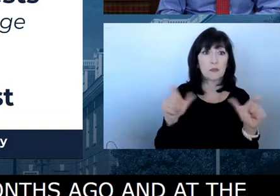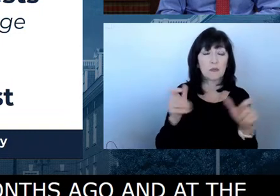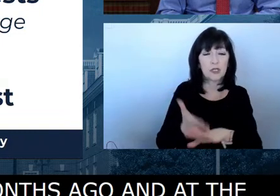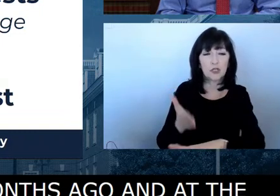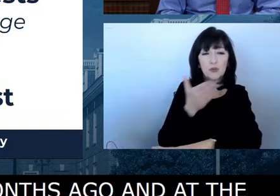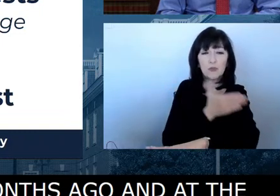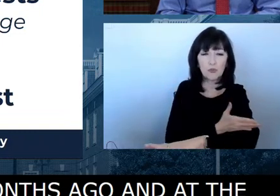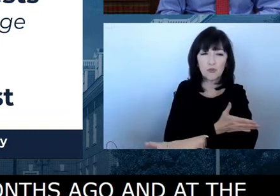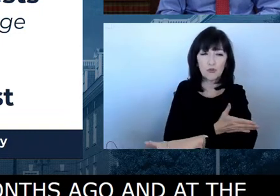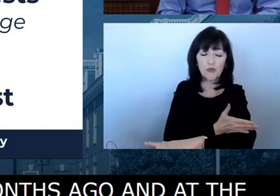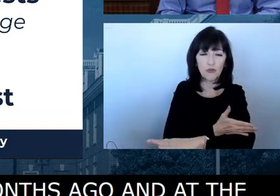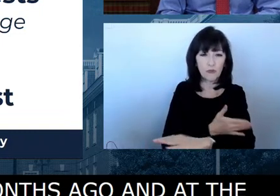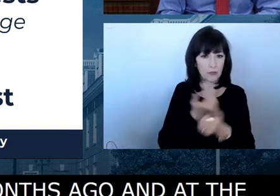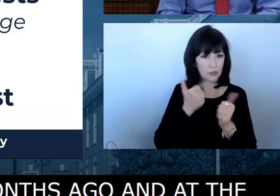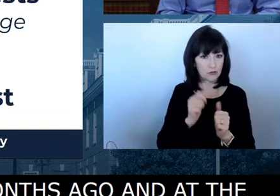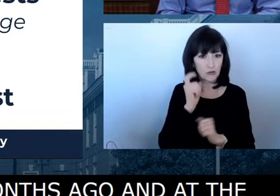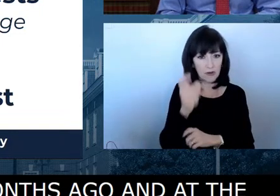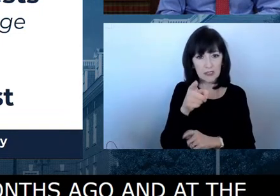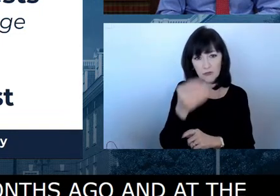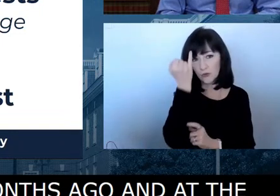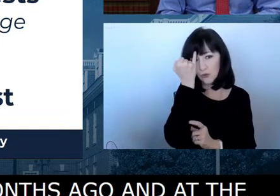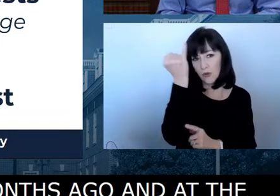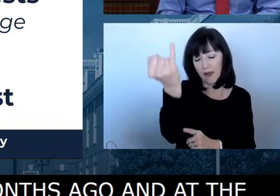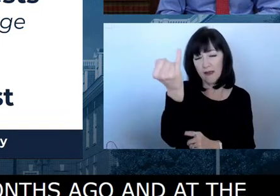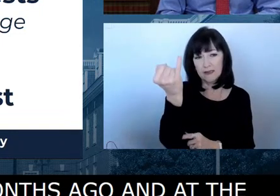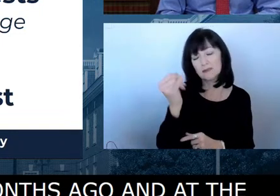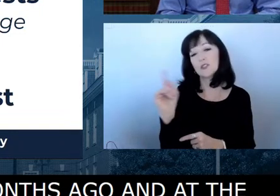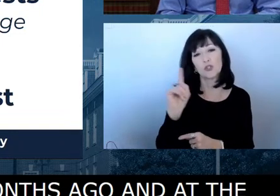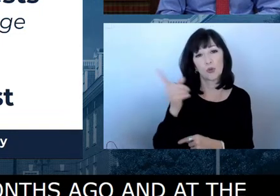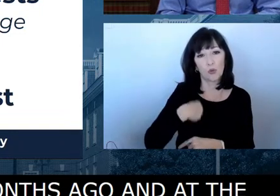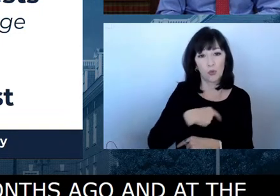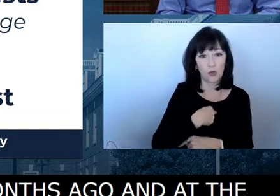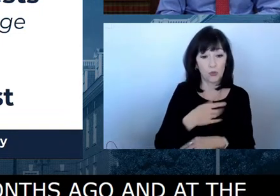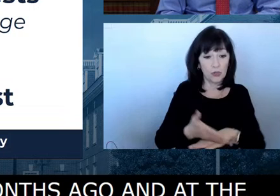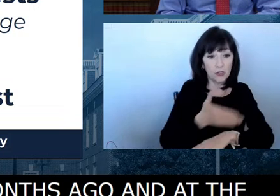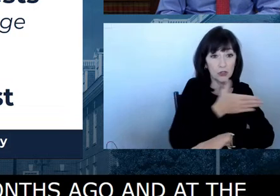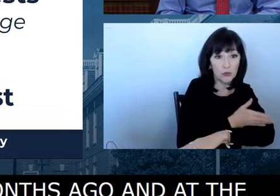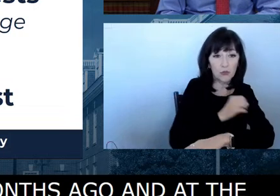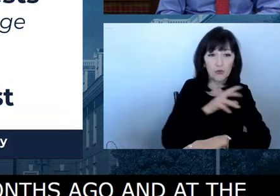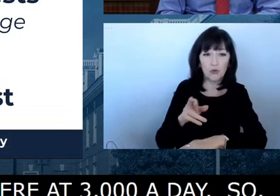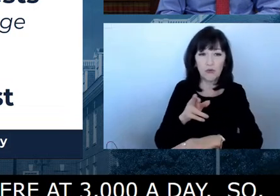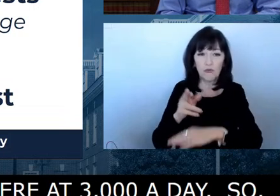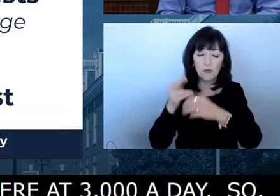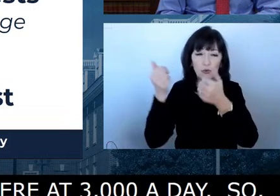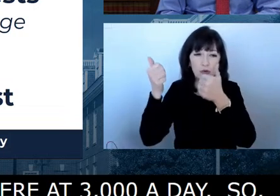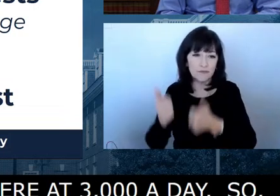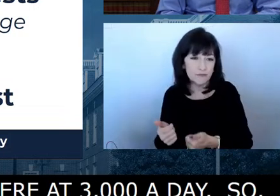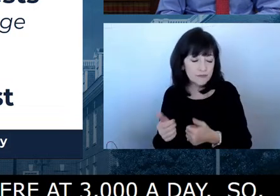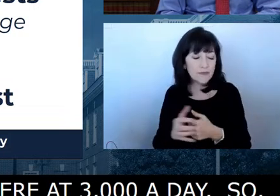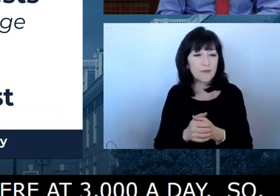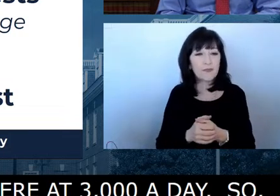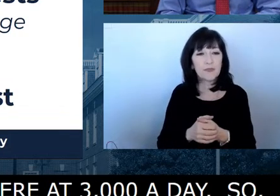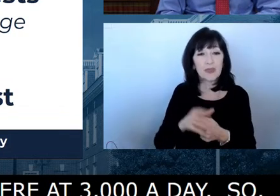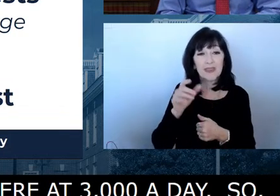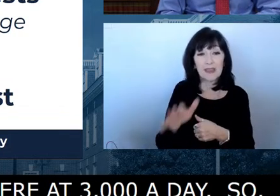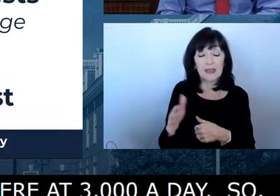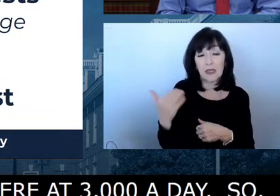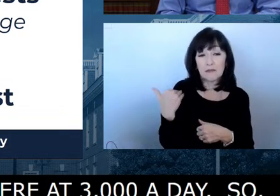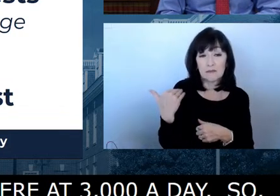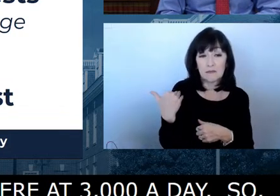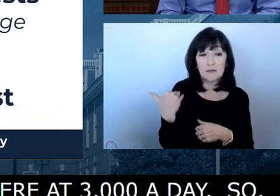give you some context there, last year, after the December surge, which was the previous high in terms of hospitalizations,